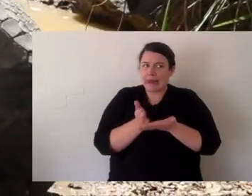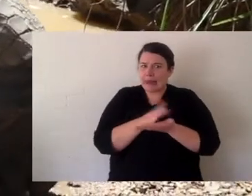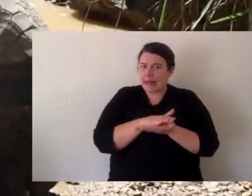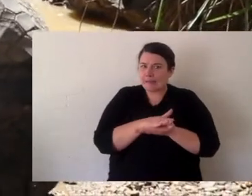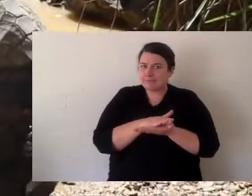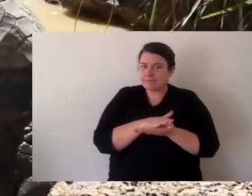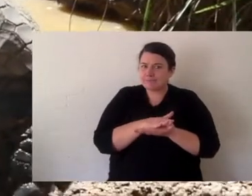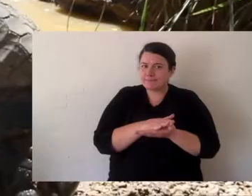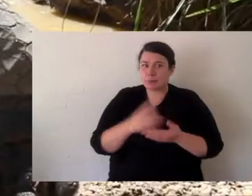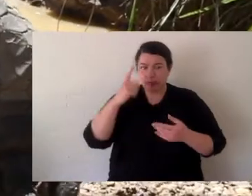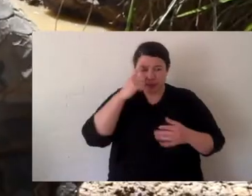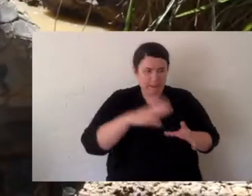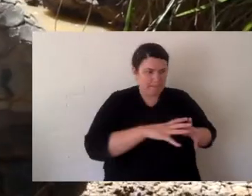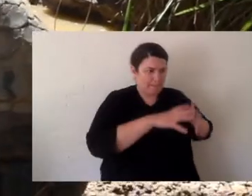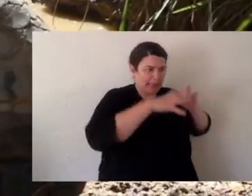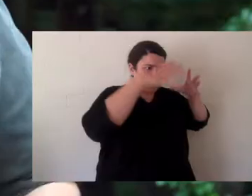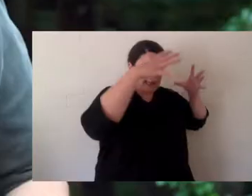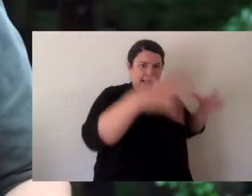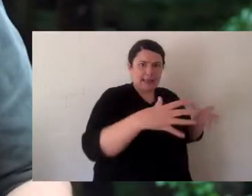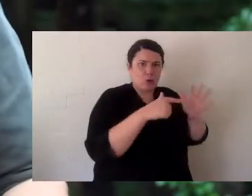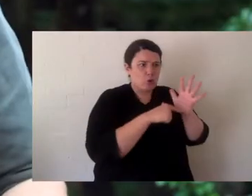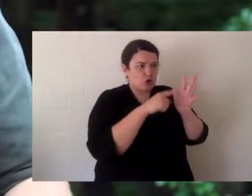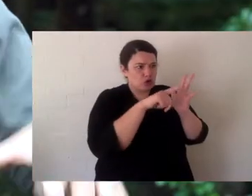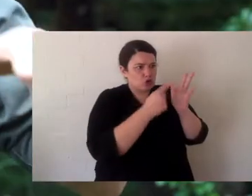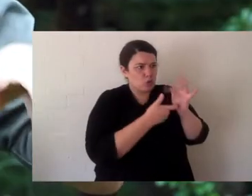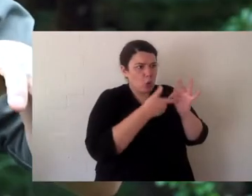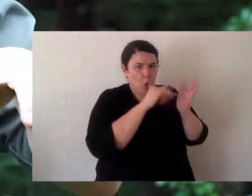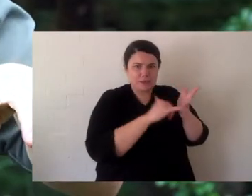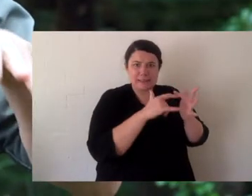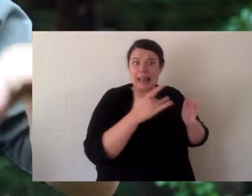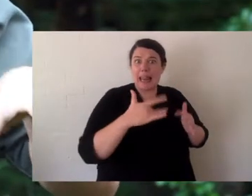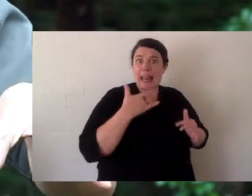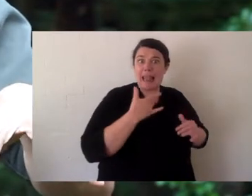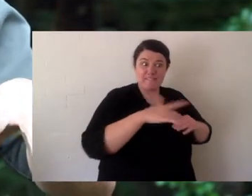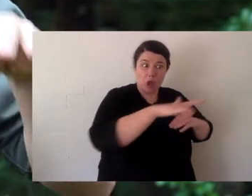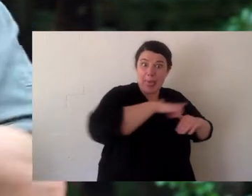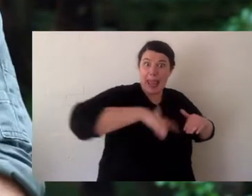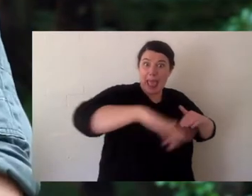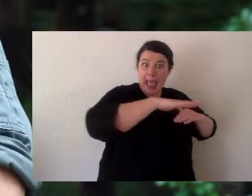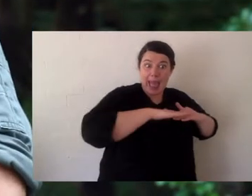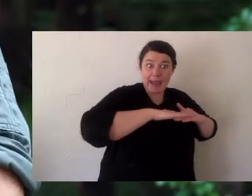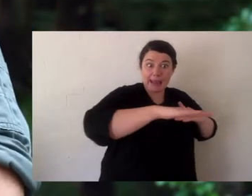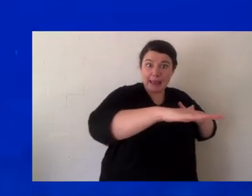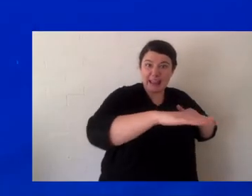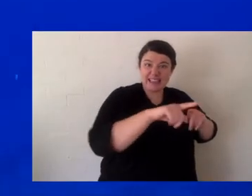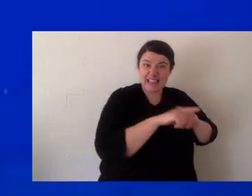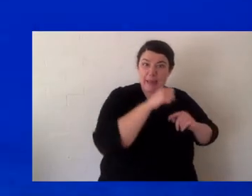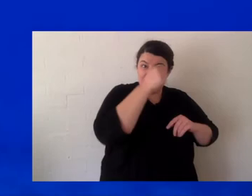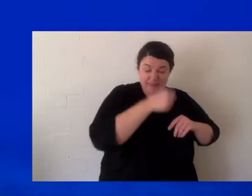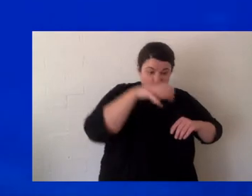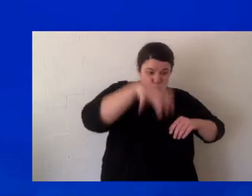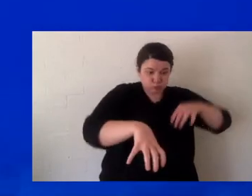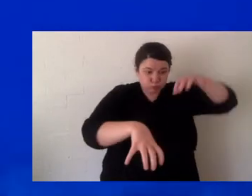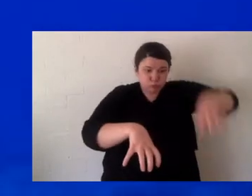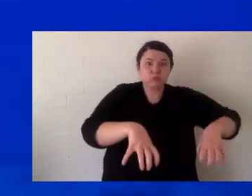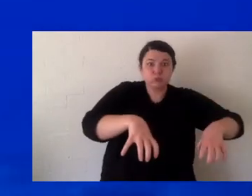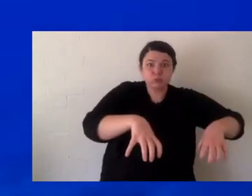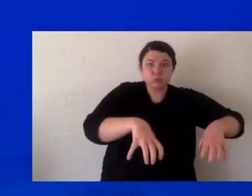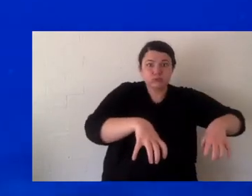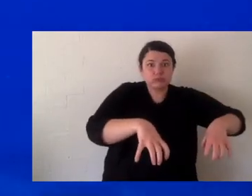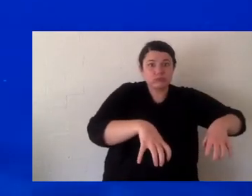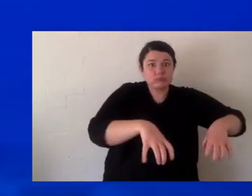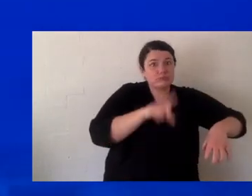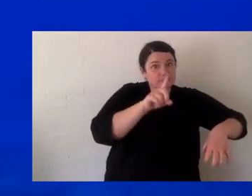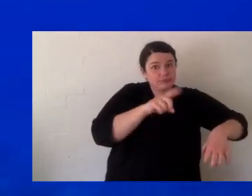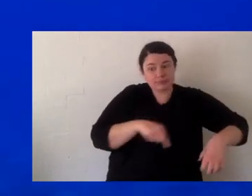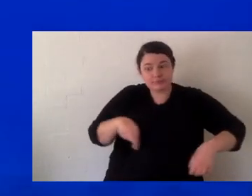a Galapagos tortoise. It is a land tortoise. It has feet like an elephant and it lives on the land. Now sea turtles have